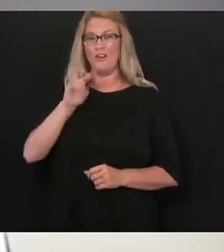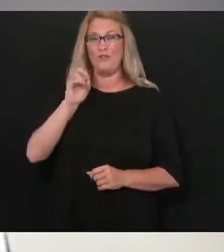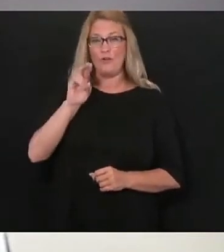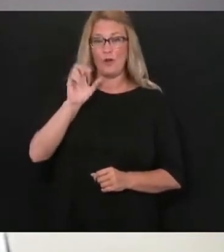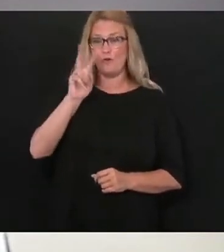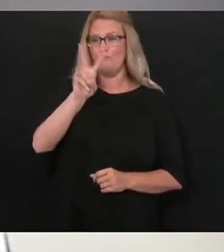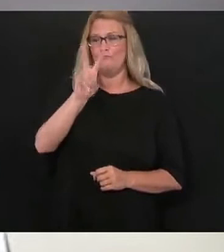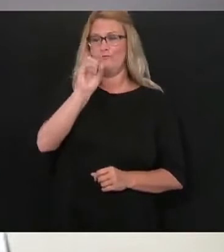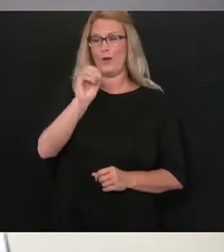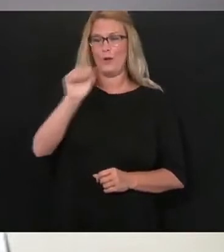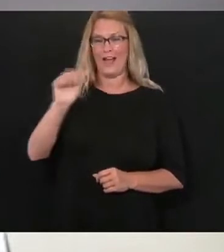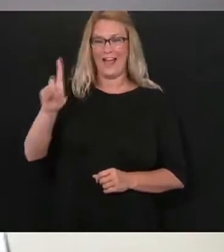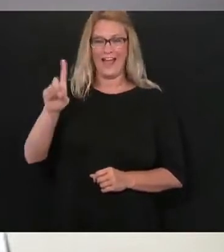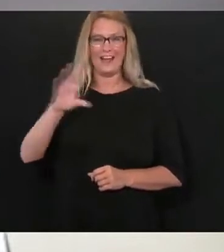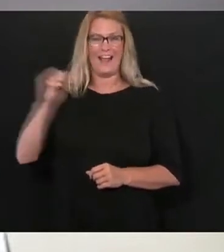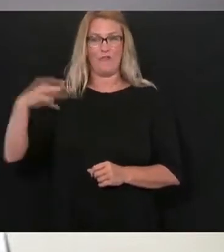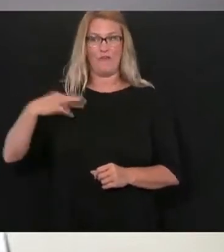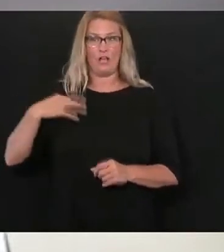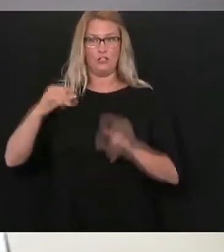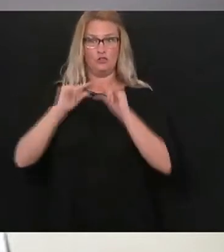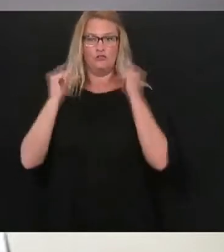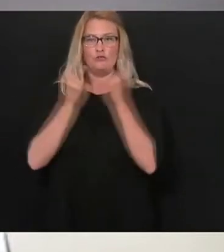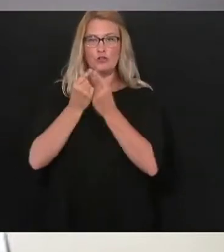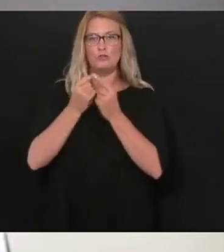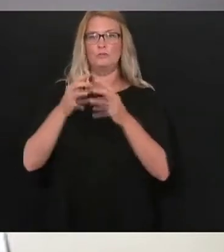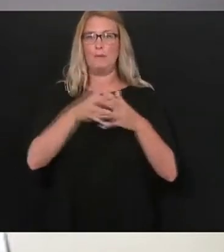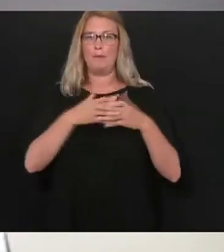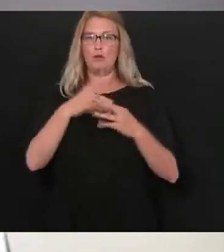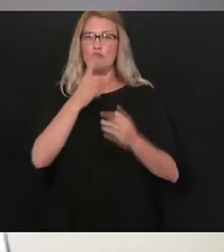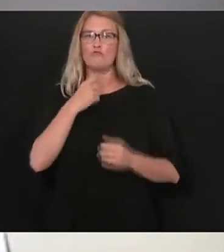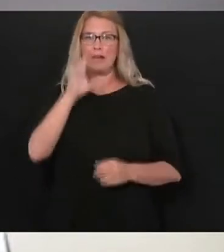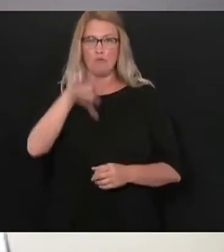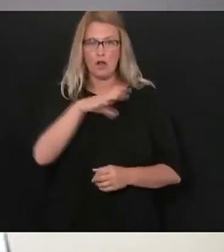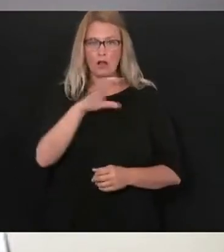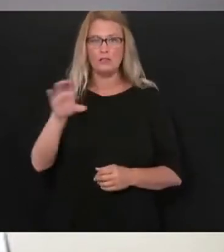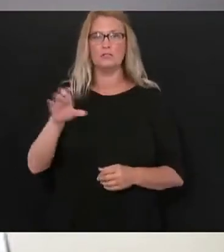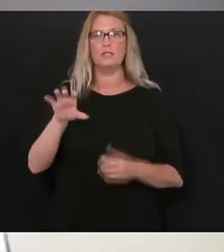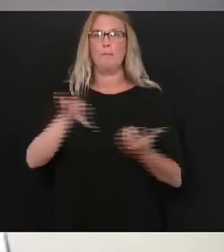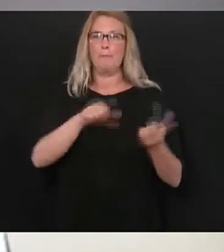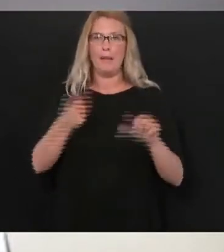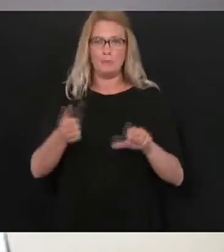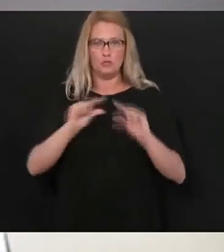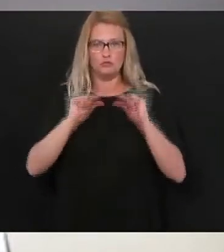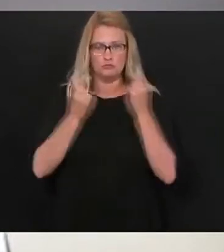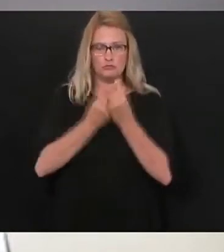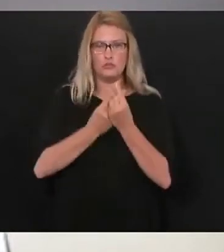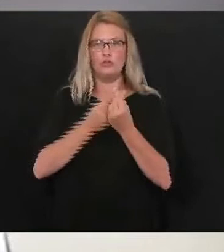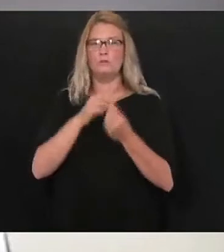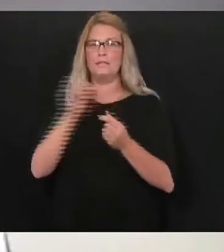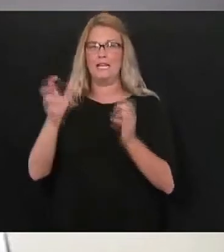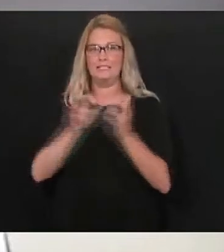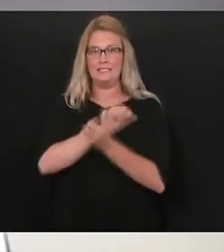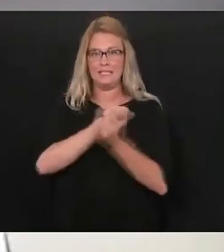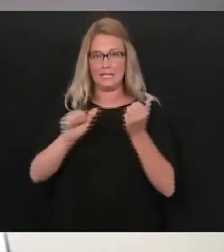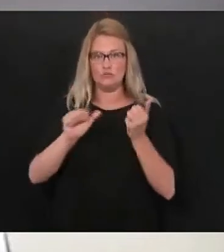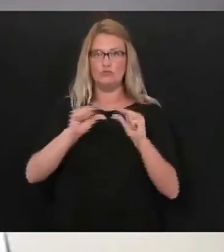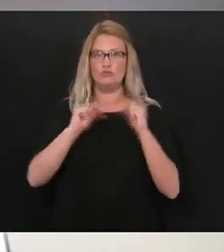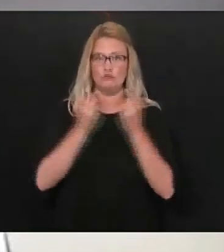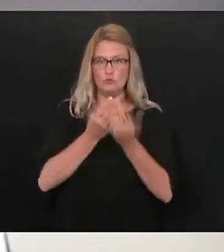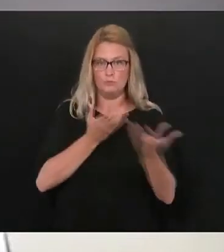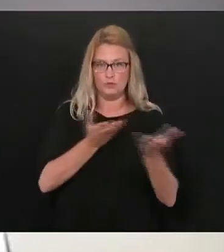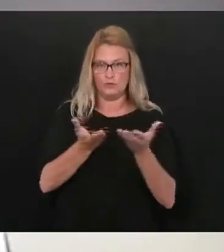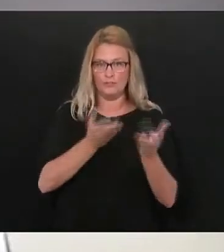led by American Red Cross American Men's Baptist Team Rubicon and Mennonite Disaster Services are working with